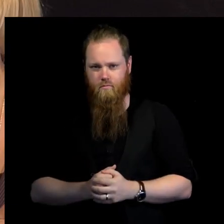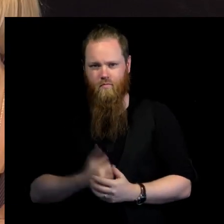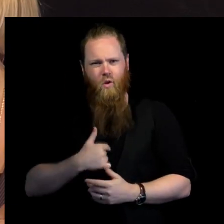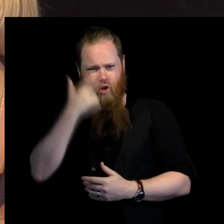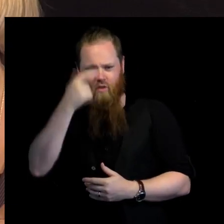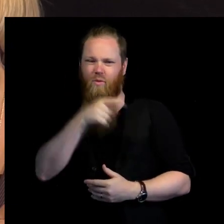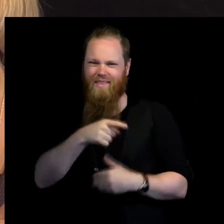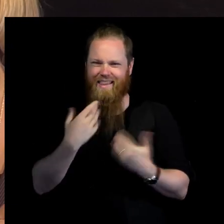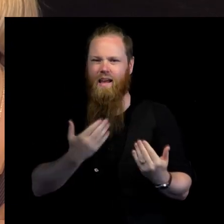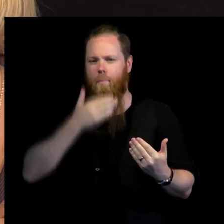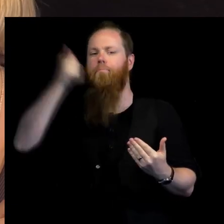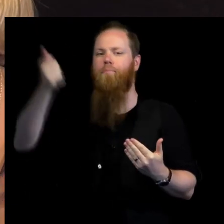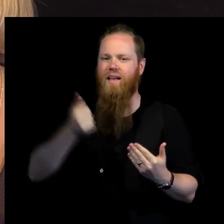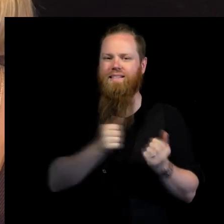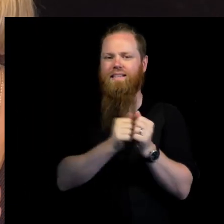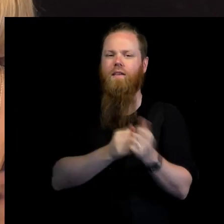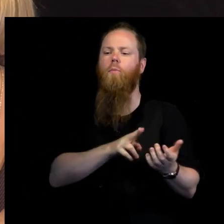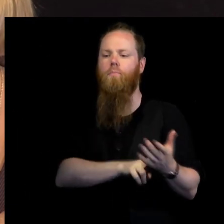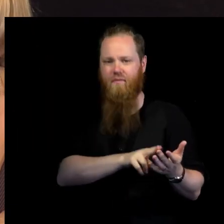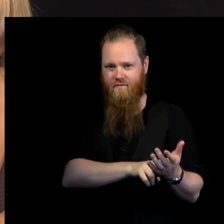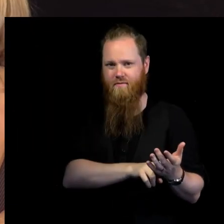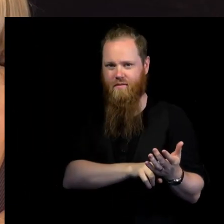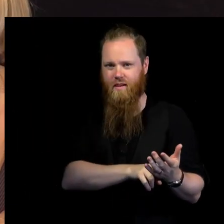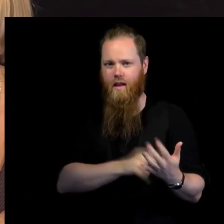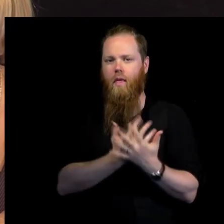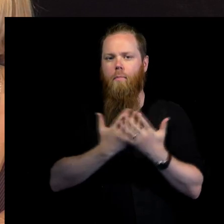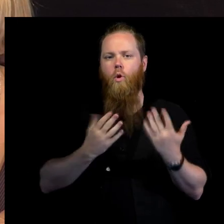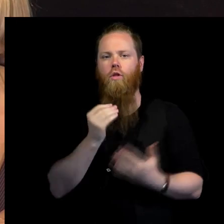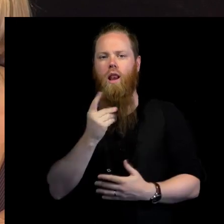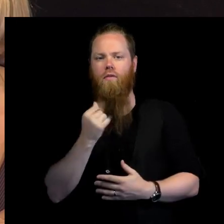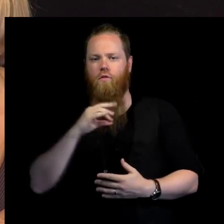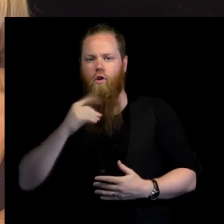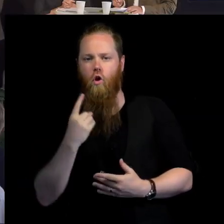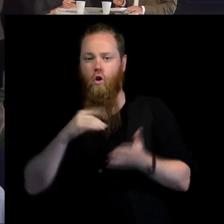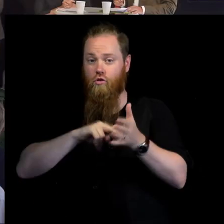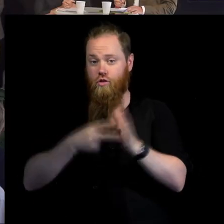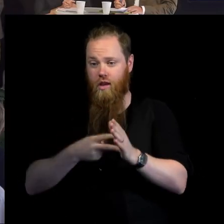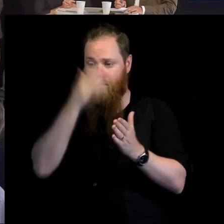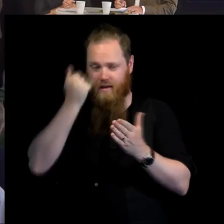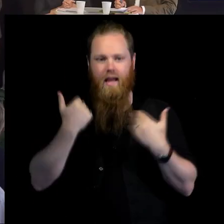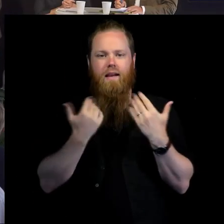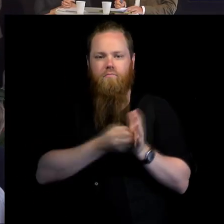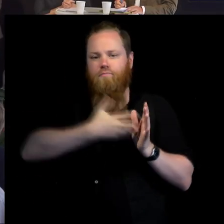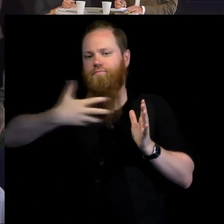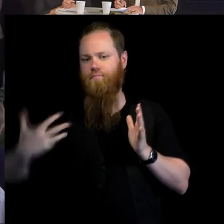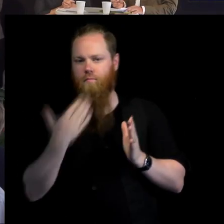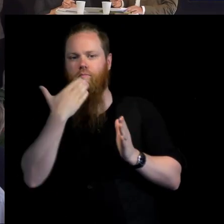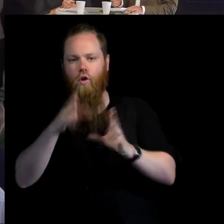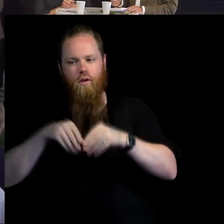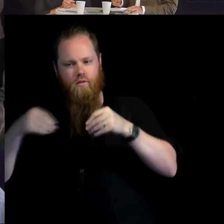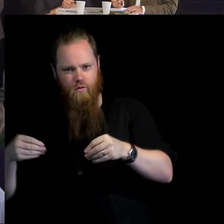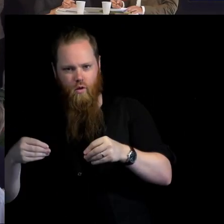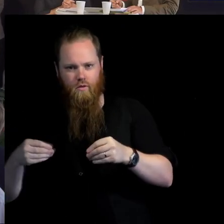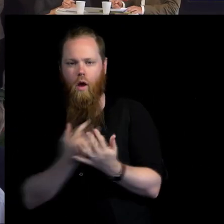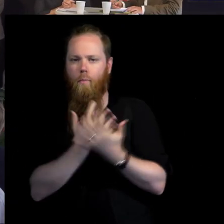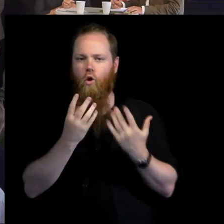proof that the multilateral system can deliver and make people believe that multilateral cooperation actually